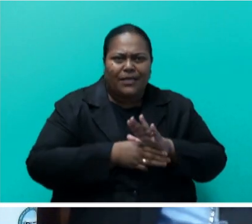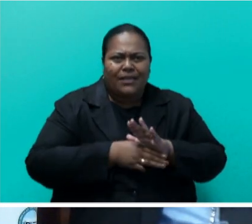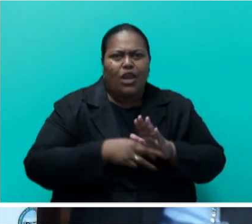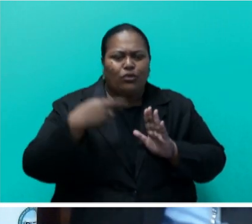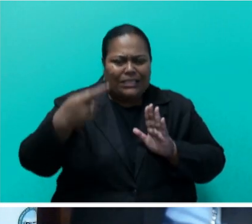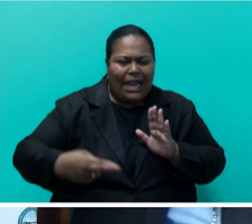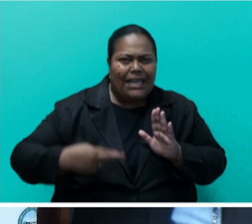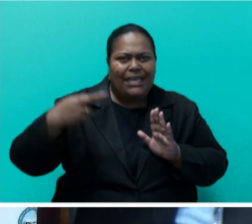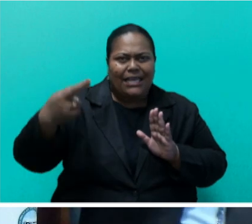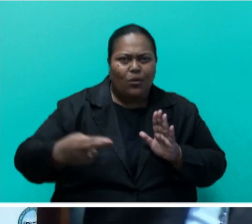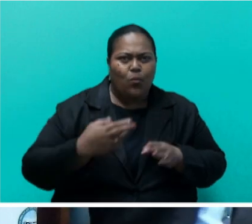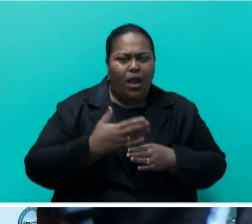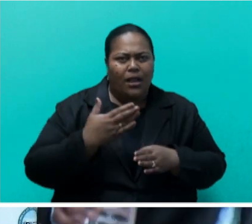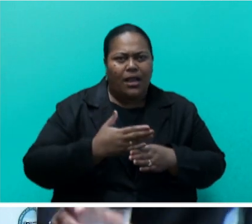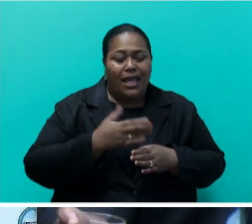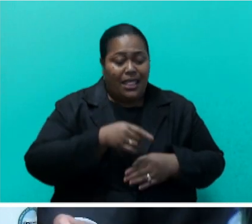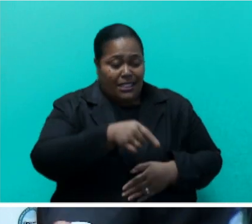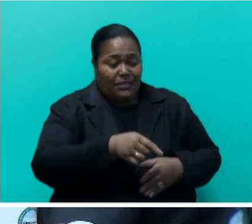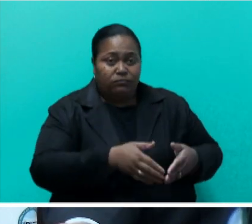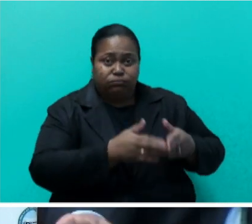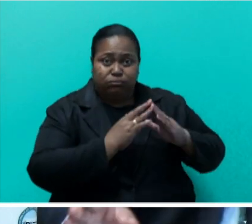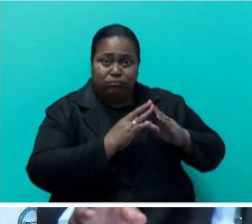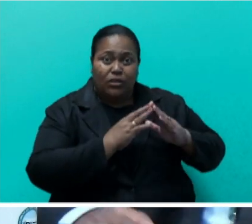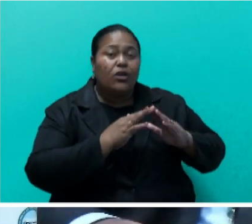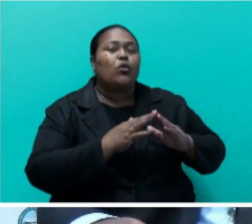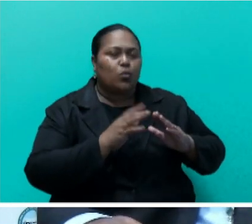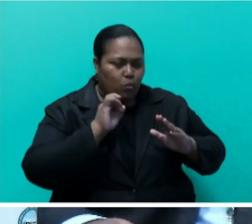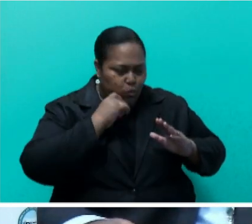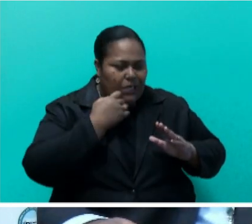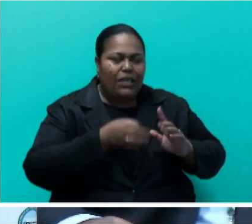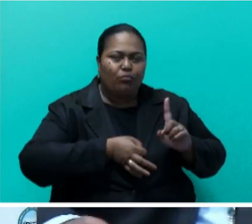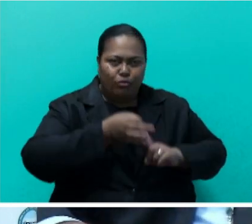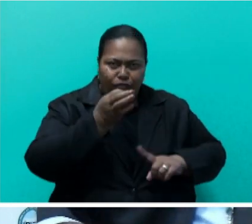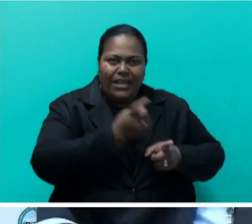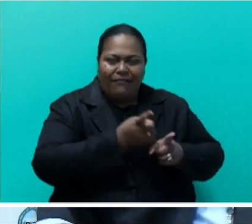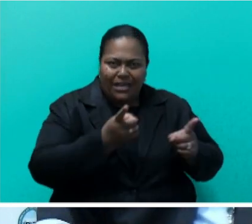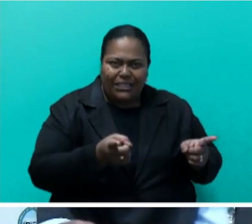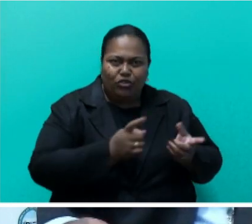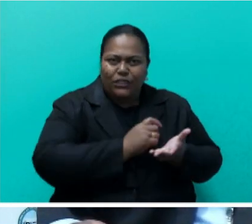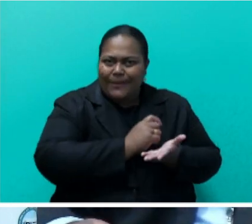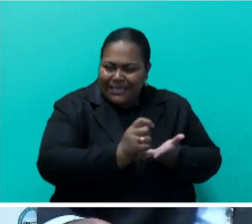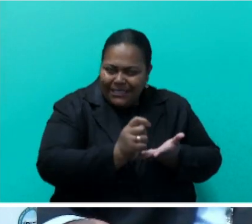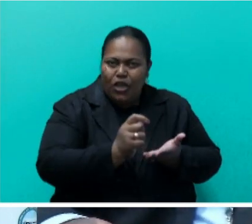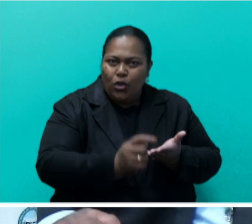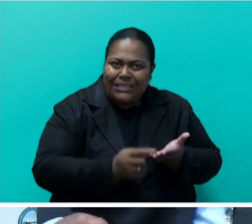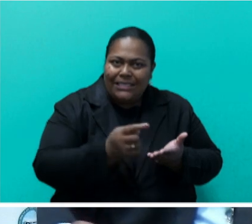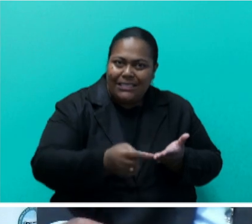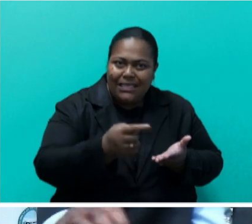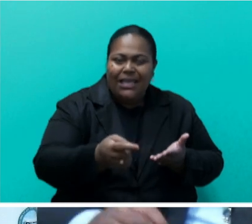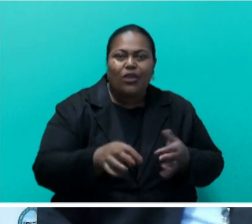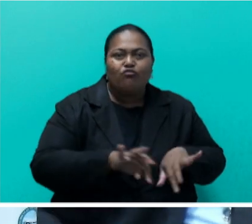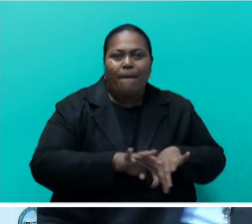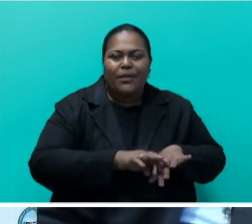centralised body, once established, will ensure improved governance, transparency, and consistency in waste